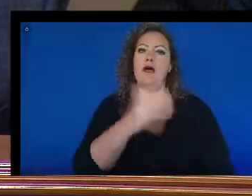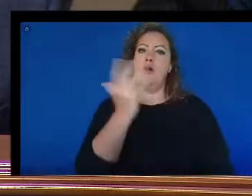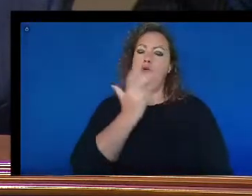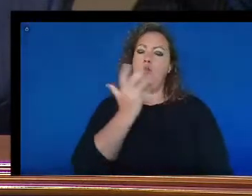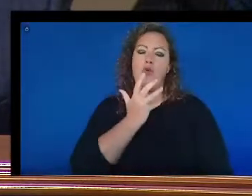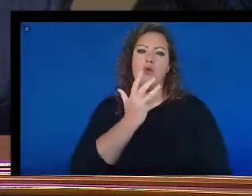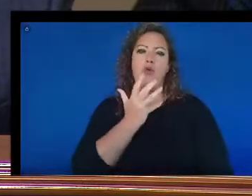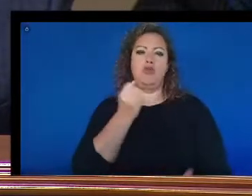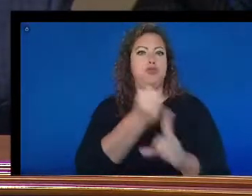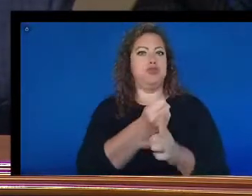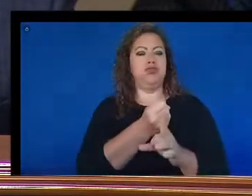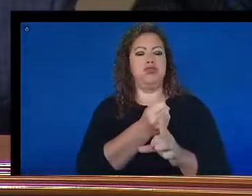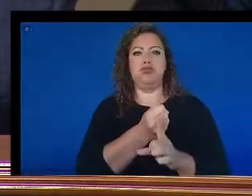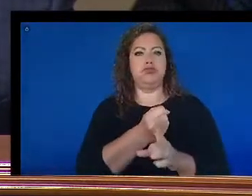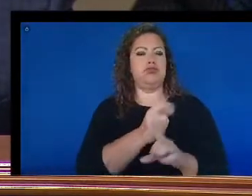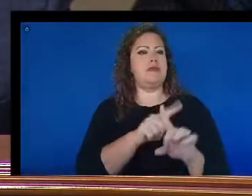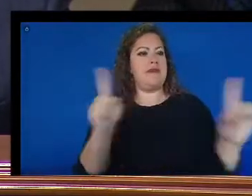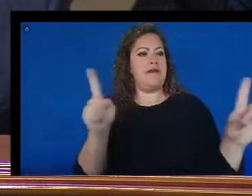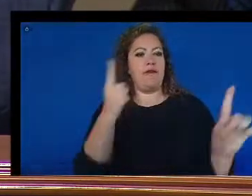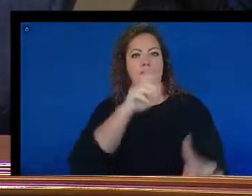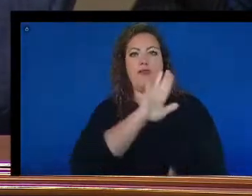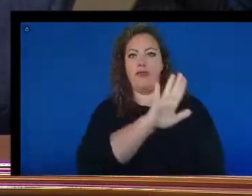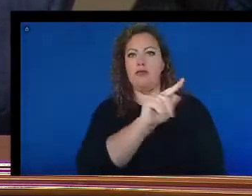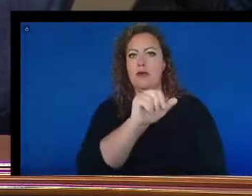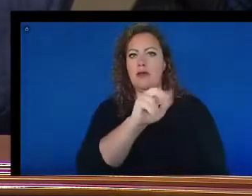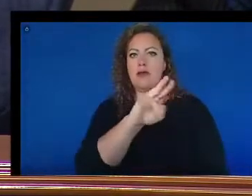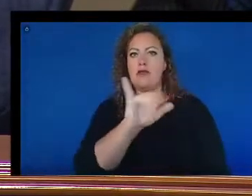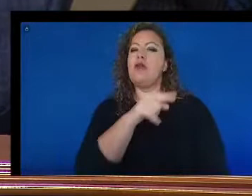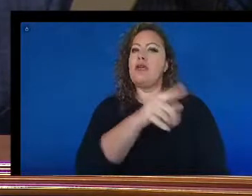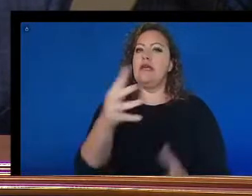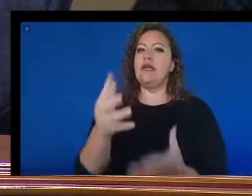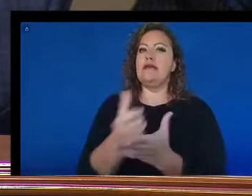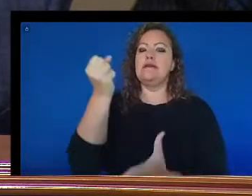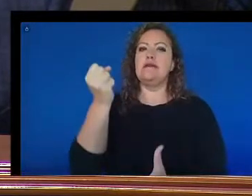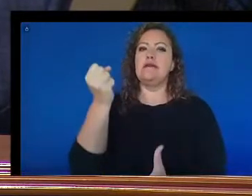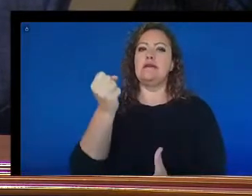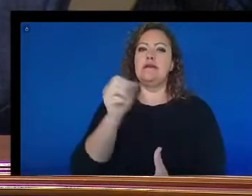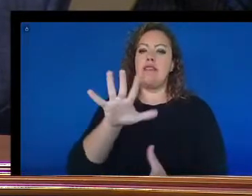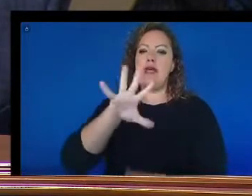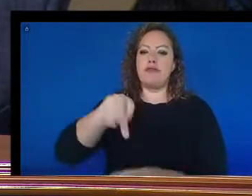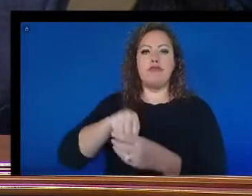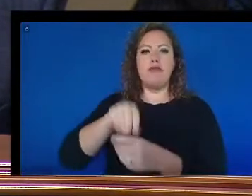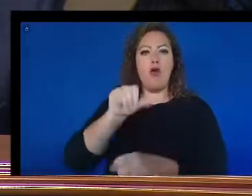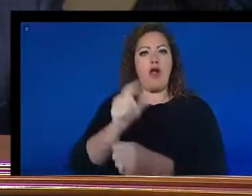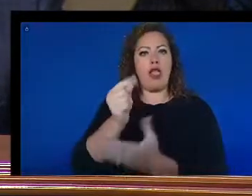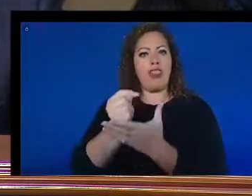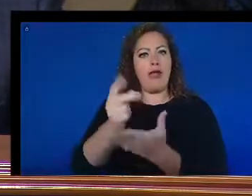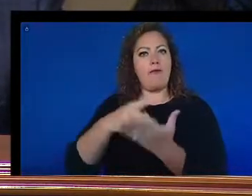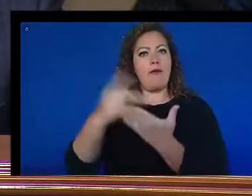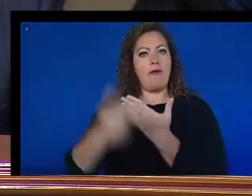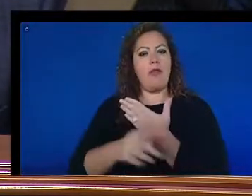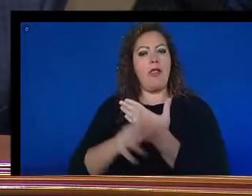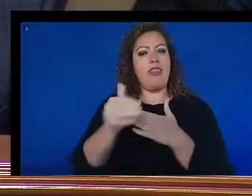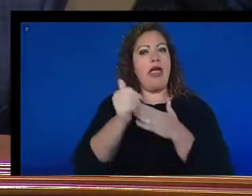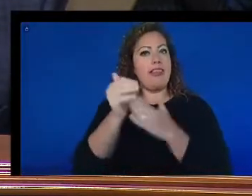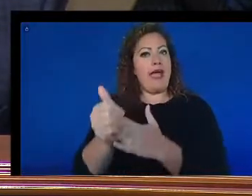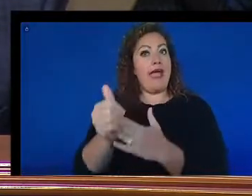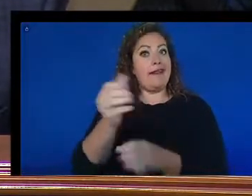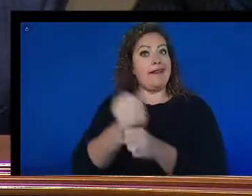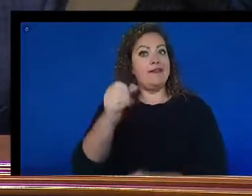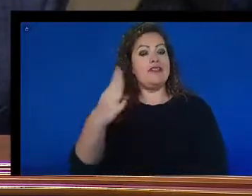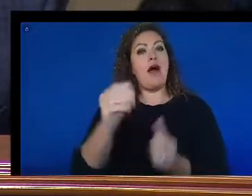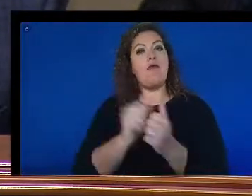for Tony. He took advantage of the VA's comprehensive work therapy program that led him to a job with the Palmetto